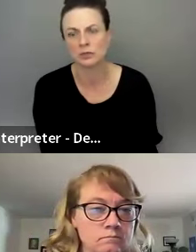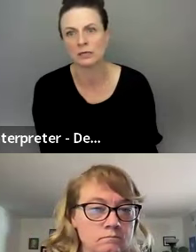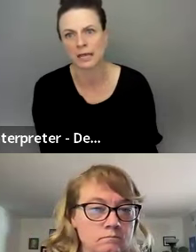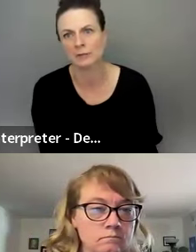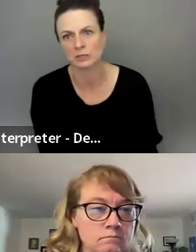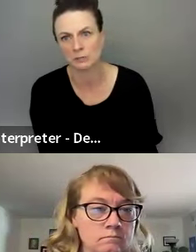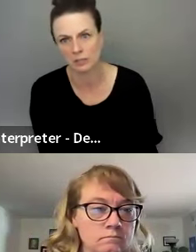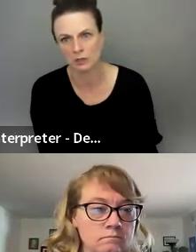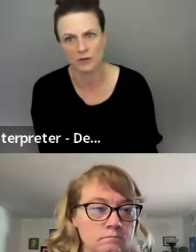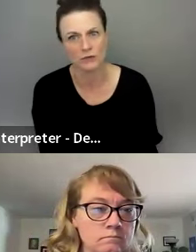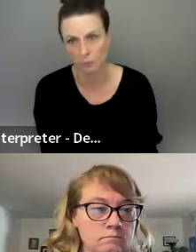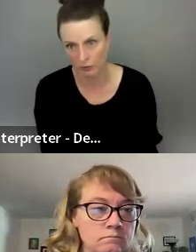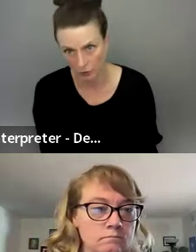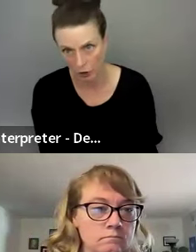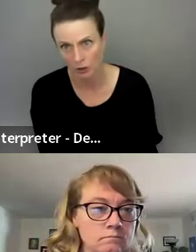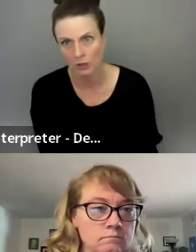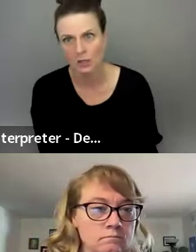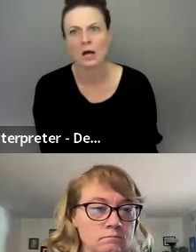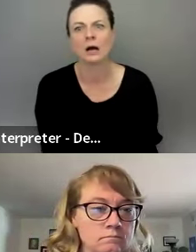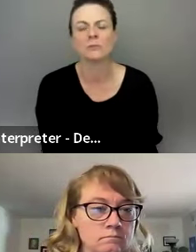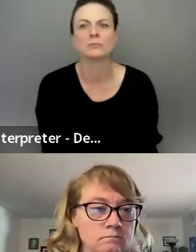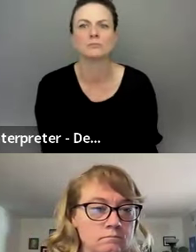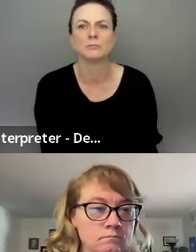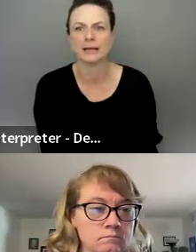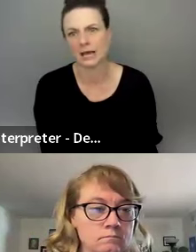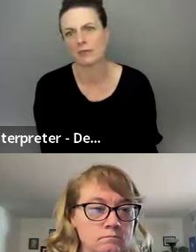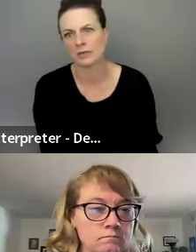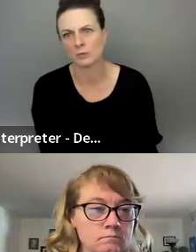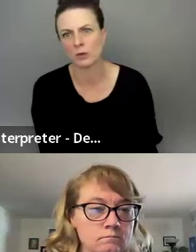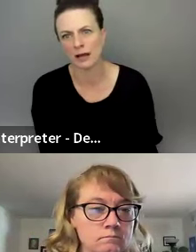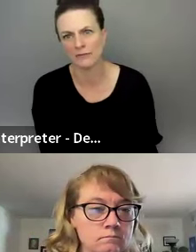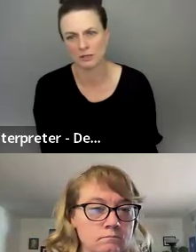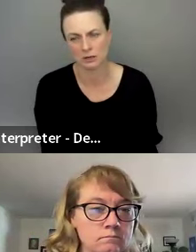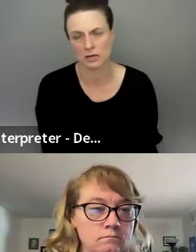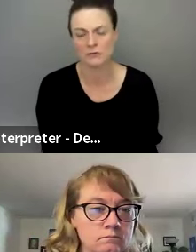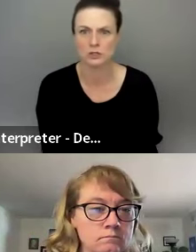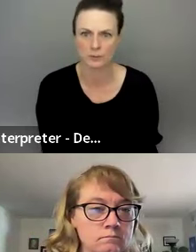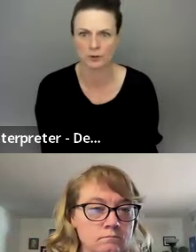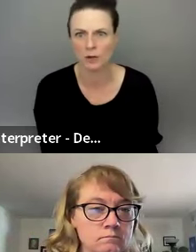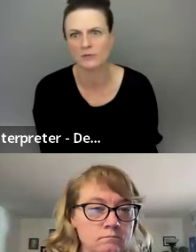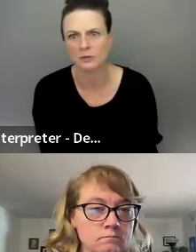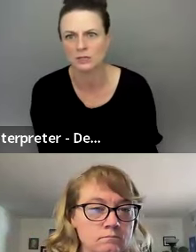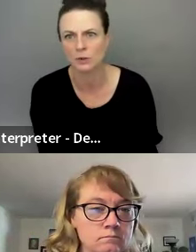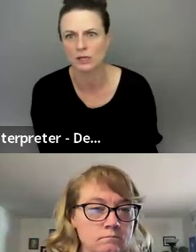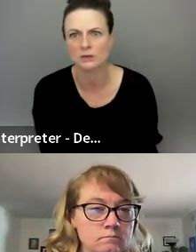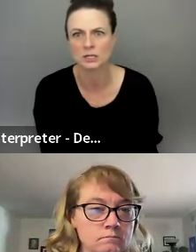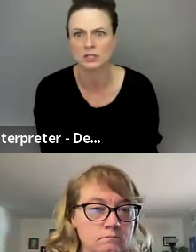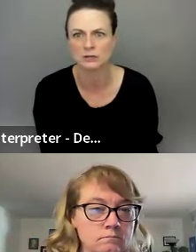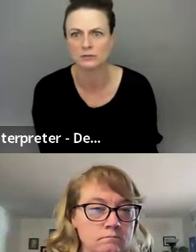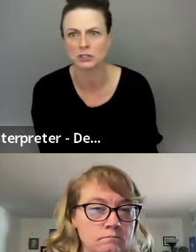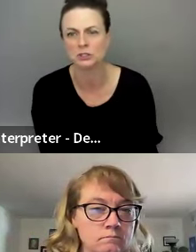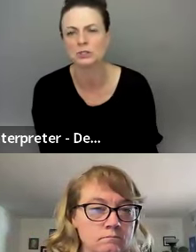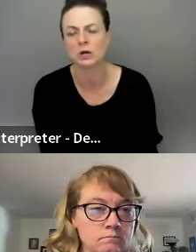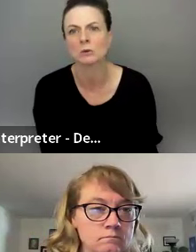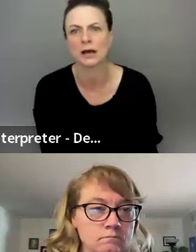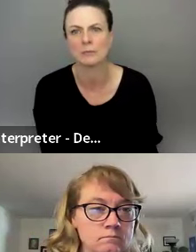mean, certainly cameras can be turned off if you prefer. Um, but yeah, the interpreter have ours on and the interpreter will have theirs on so we can all see each